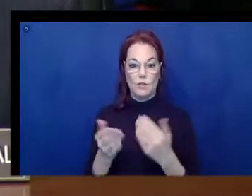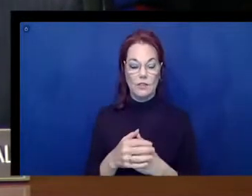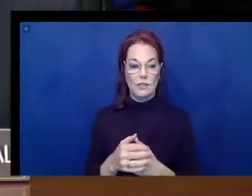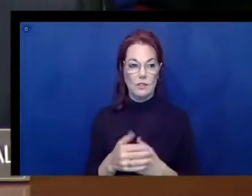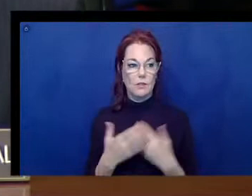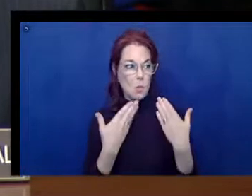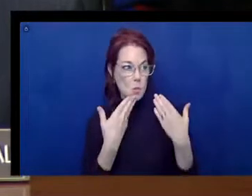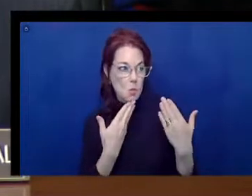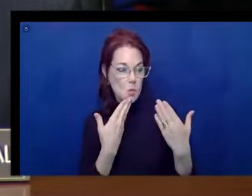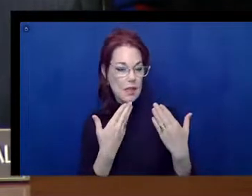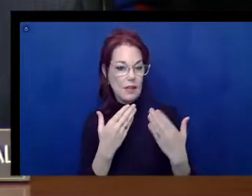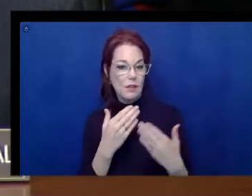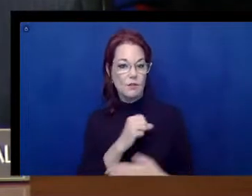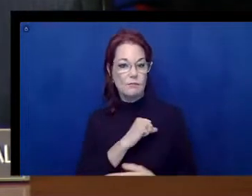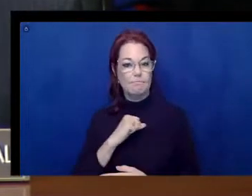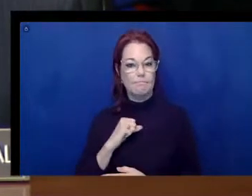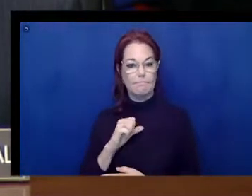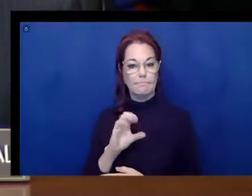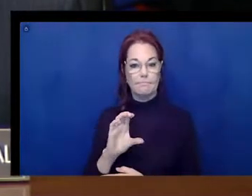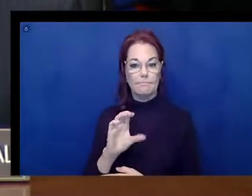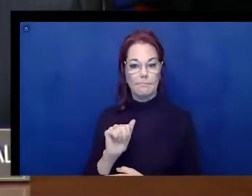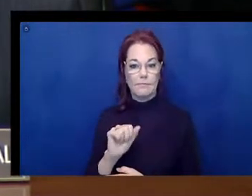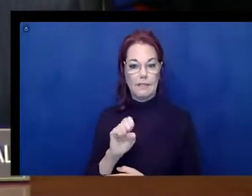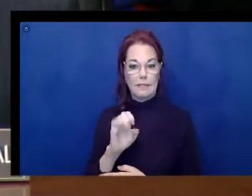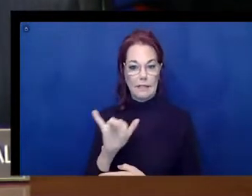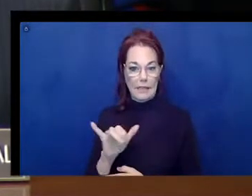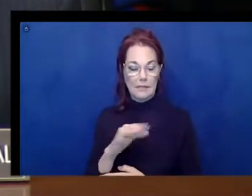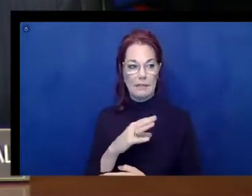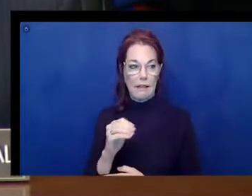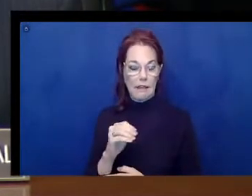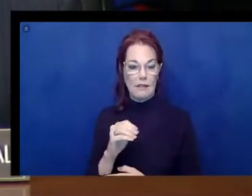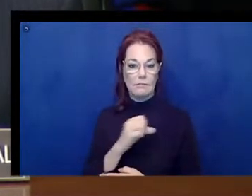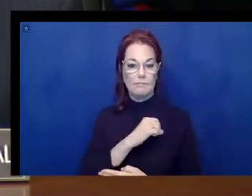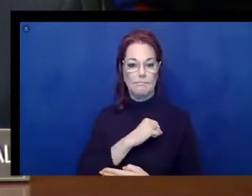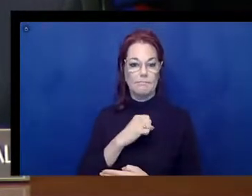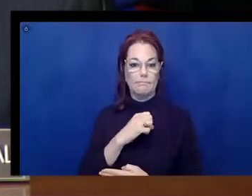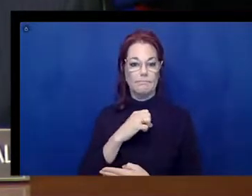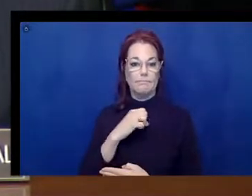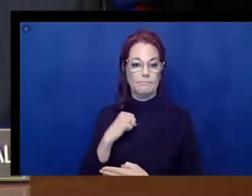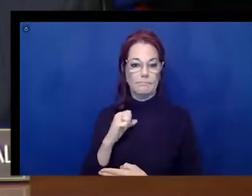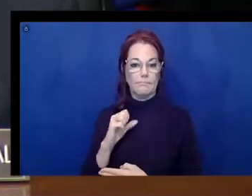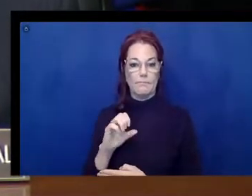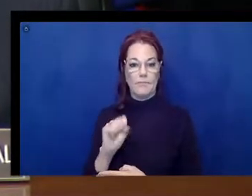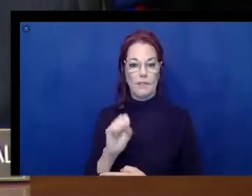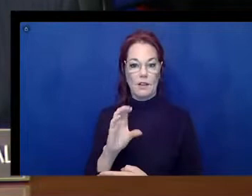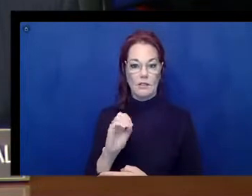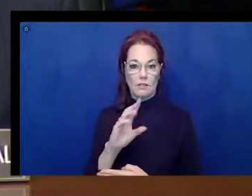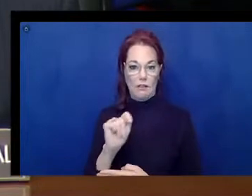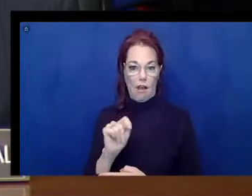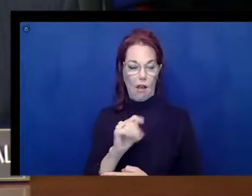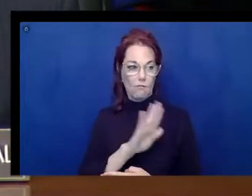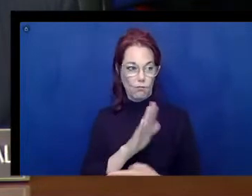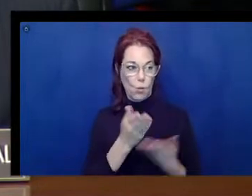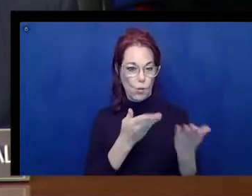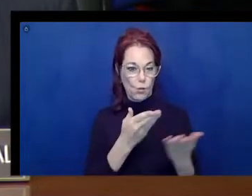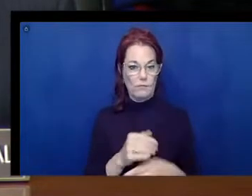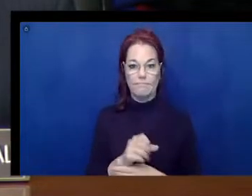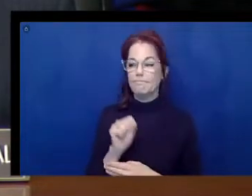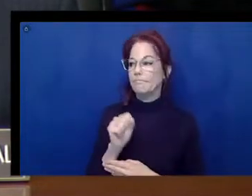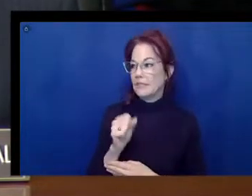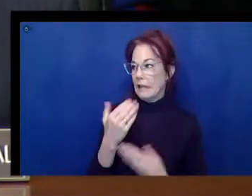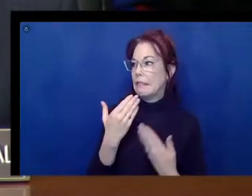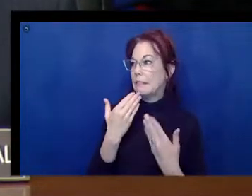to our Ranking Member, Senator Scott, for this hearing today. Thank you. Thank you, sir. Thank them for their service. Thank you.